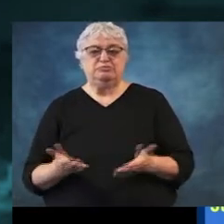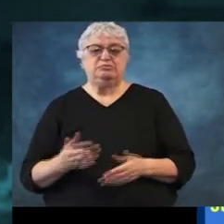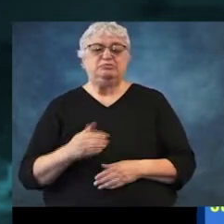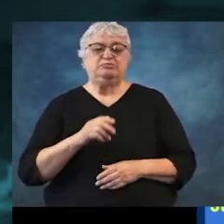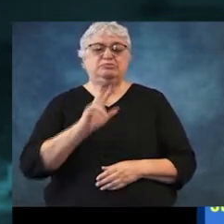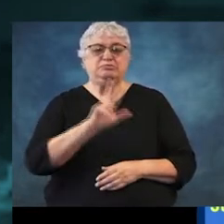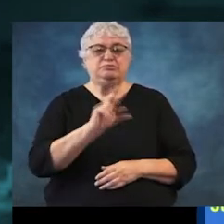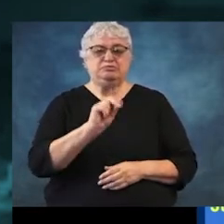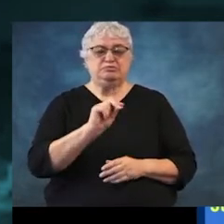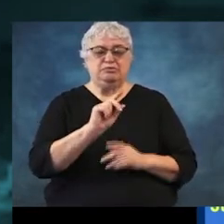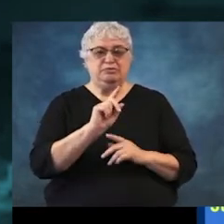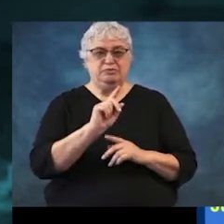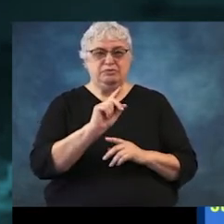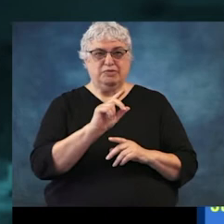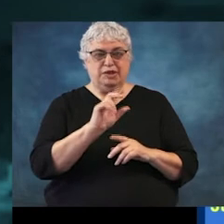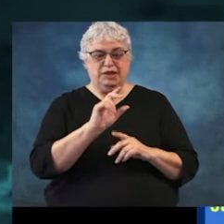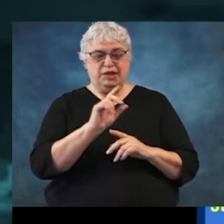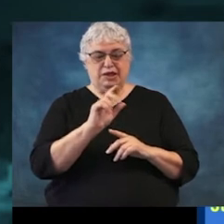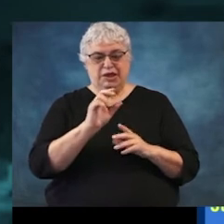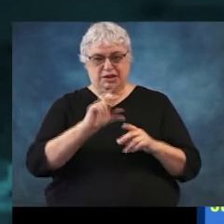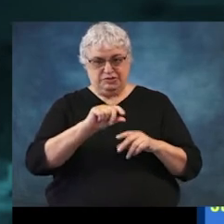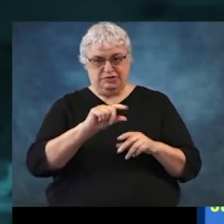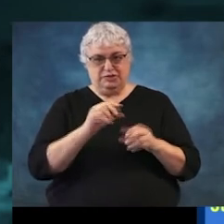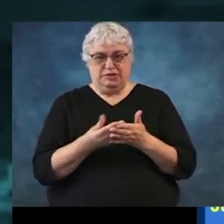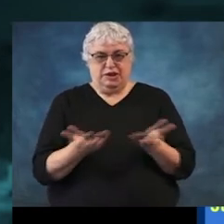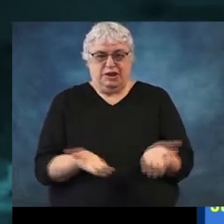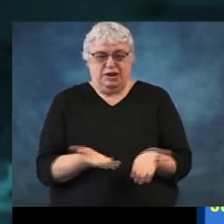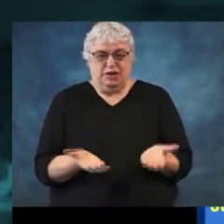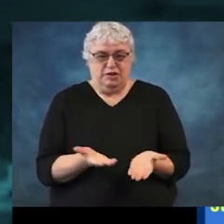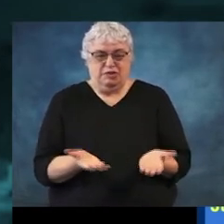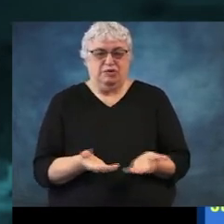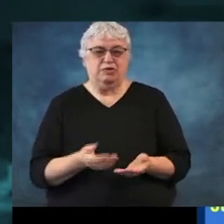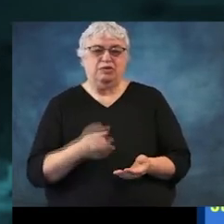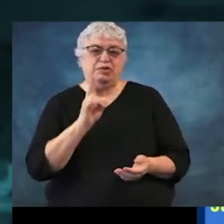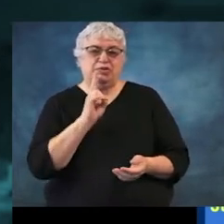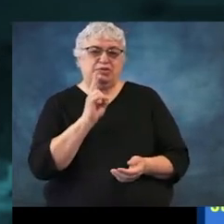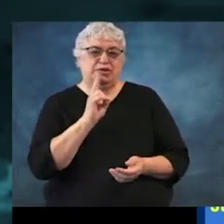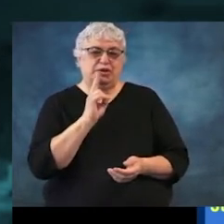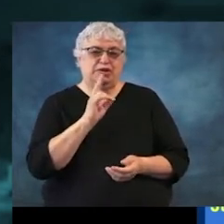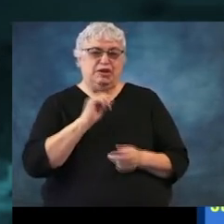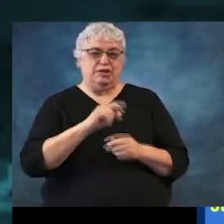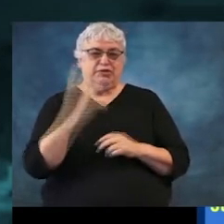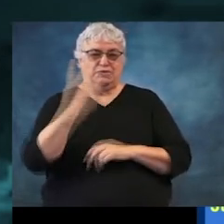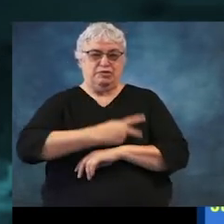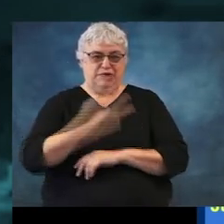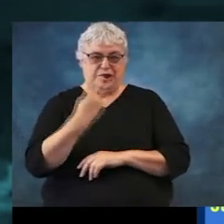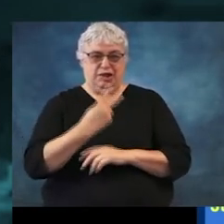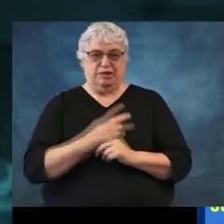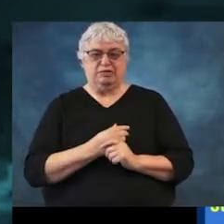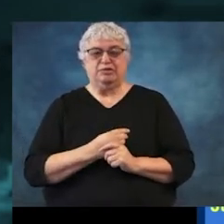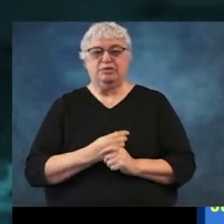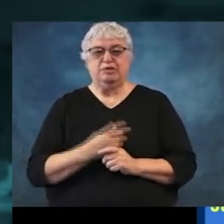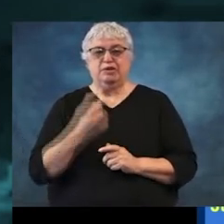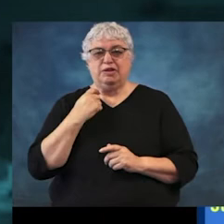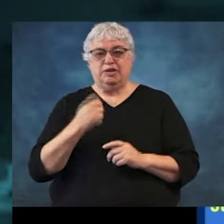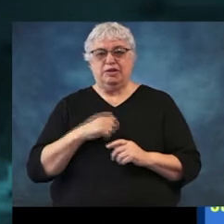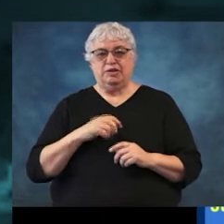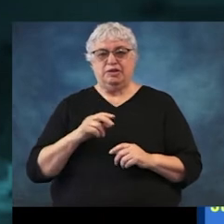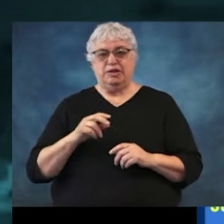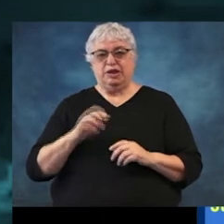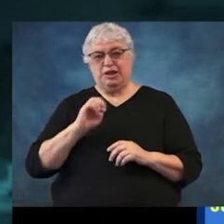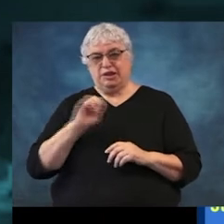a 48-hour period. Very significant flooding from Jefferson over to Liberty and Chambers. And this was kind of really eastern and